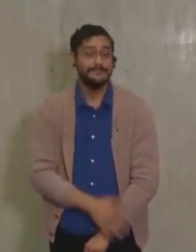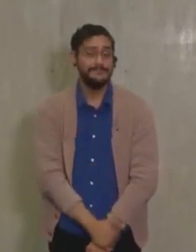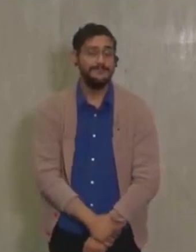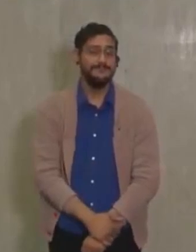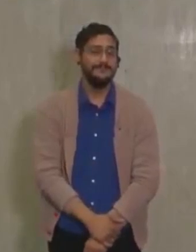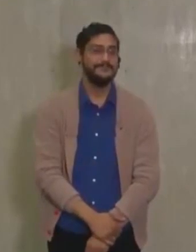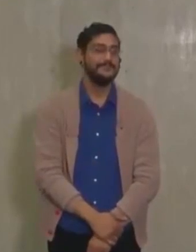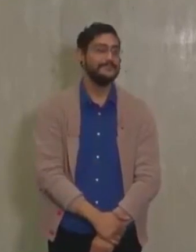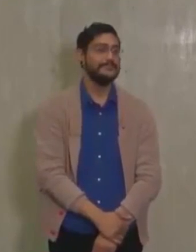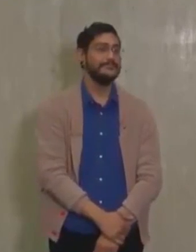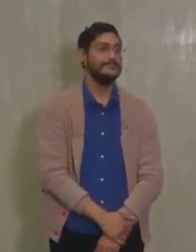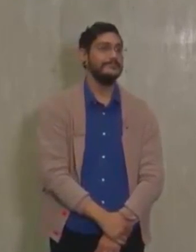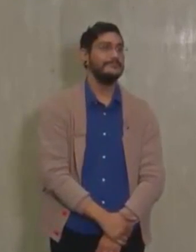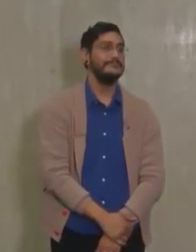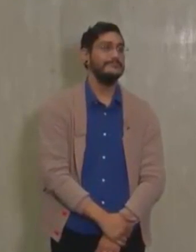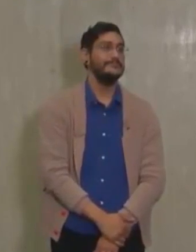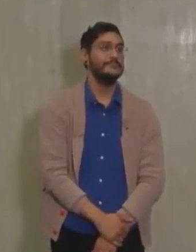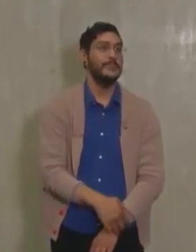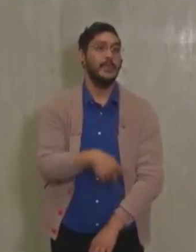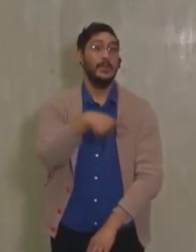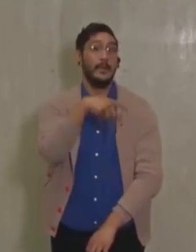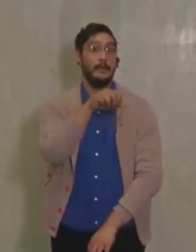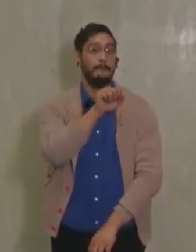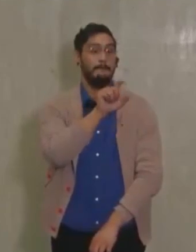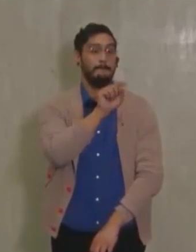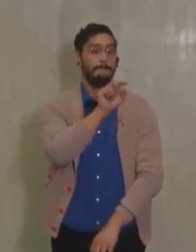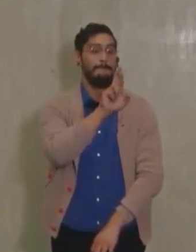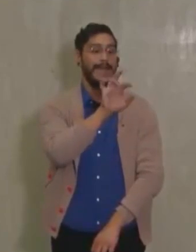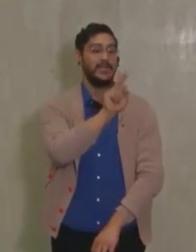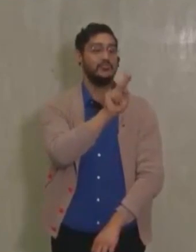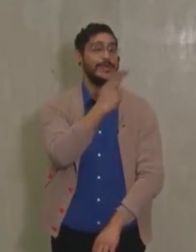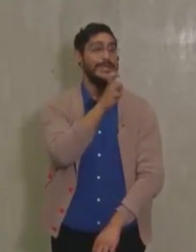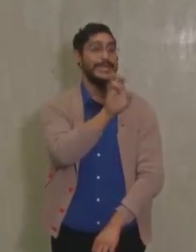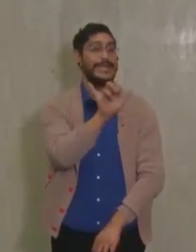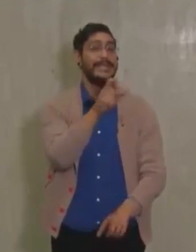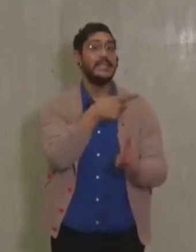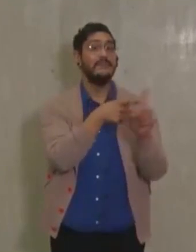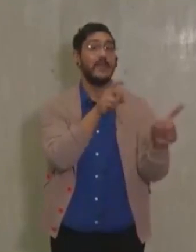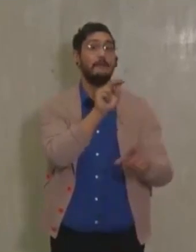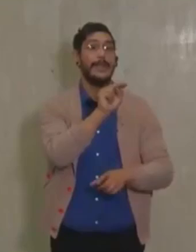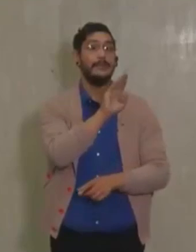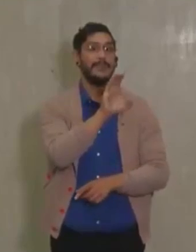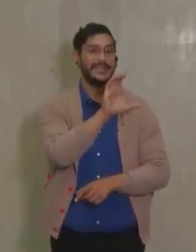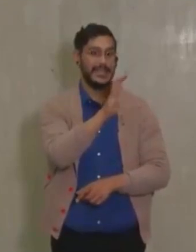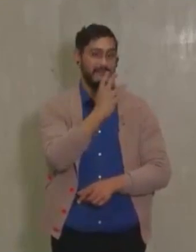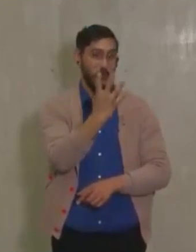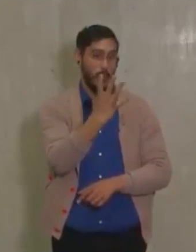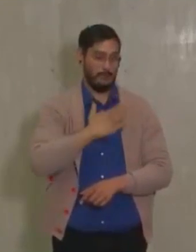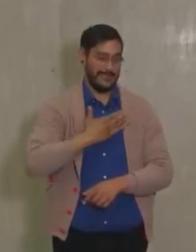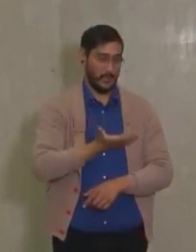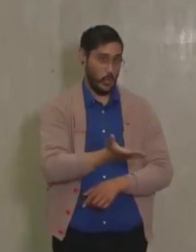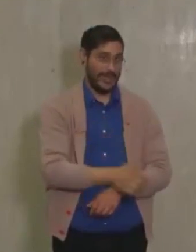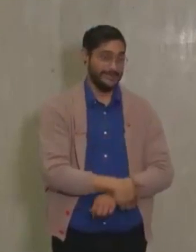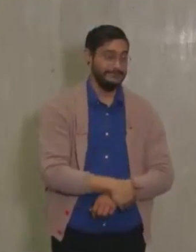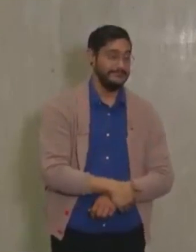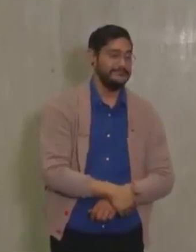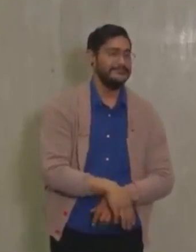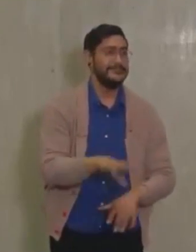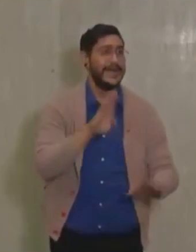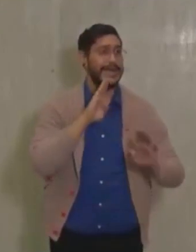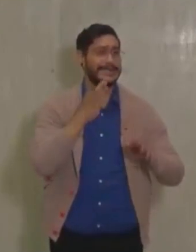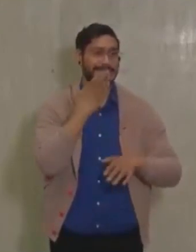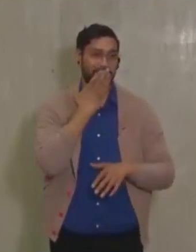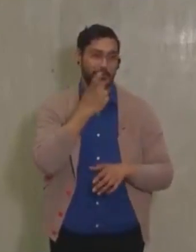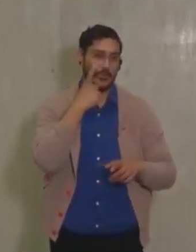Thank you. Next we go to the line of Patrick Healy with NBC4. Please go ahead. Hi, thank you very much.